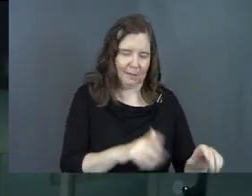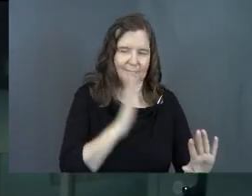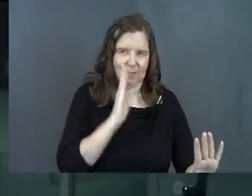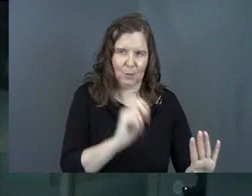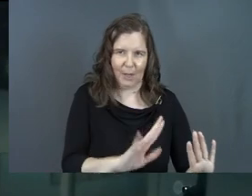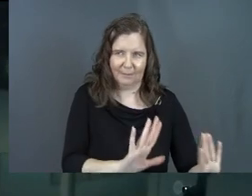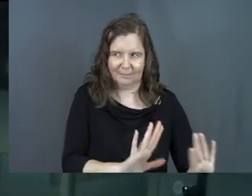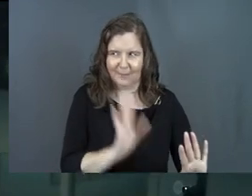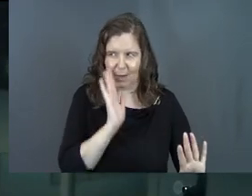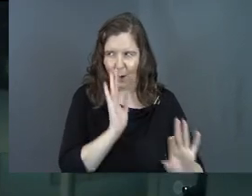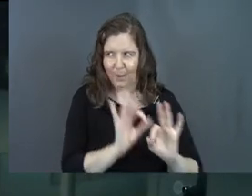untied right now. So it's okay.